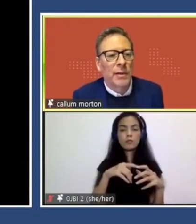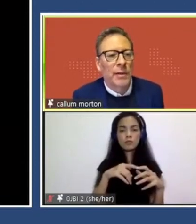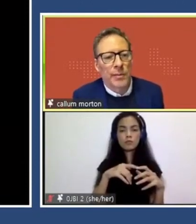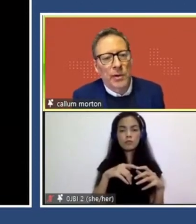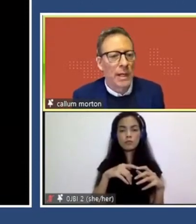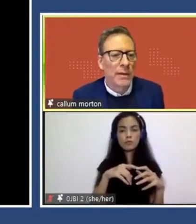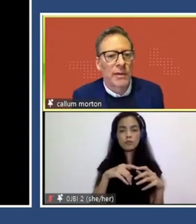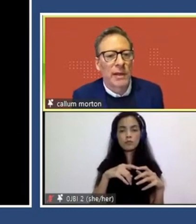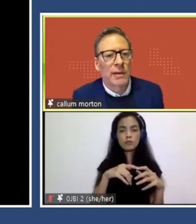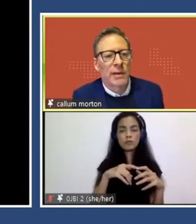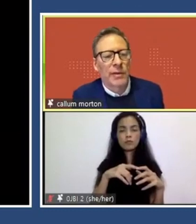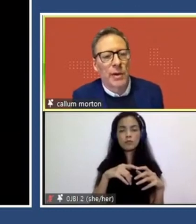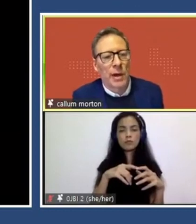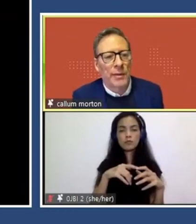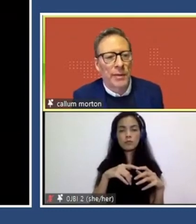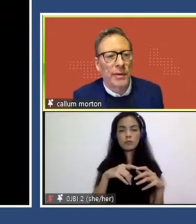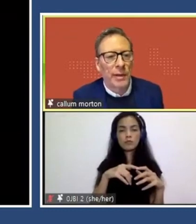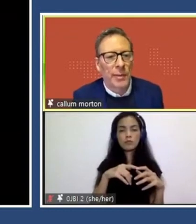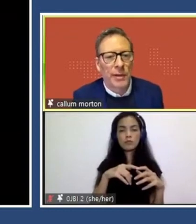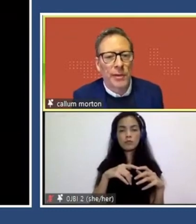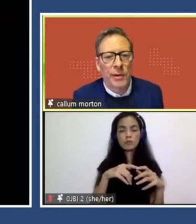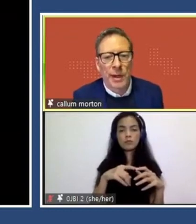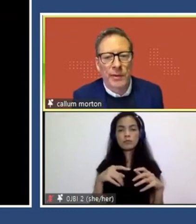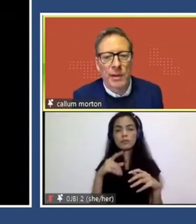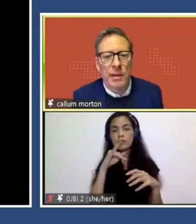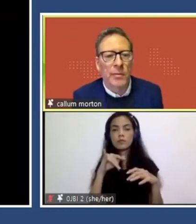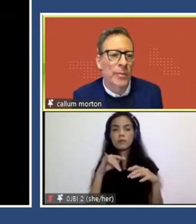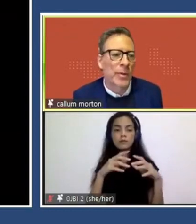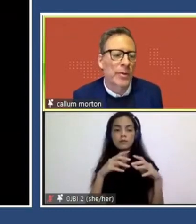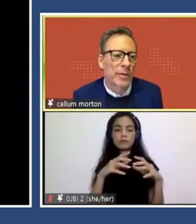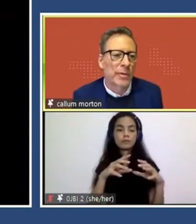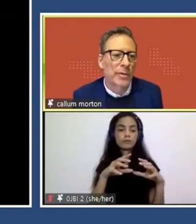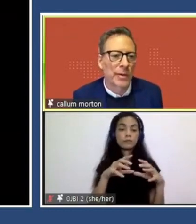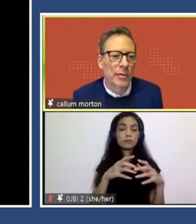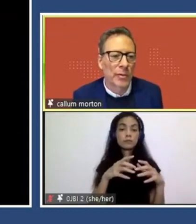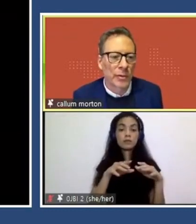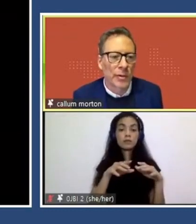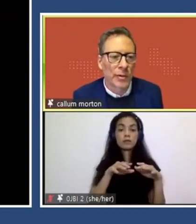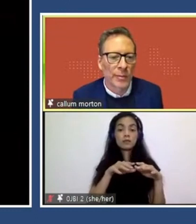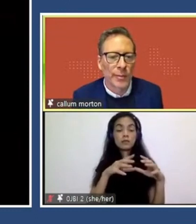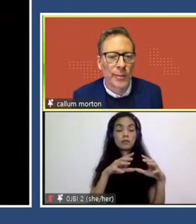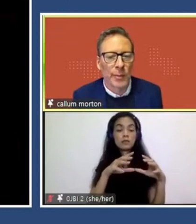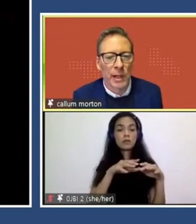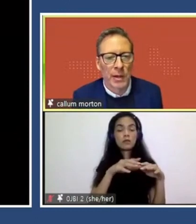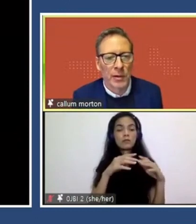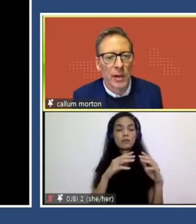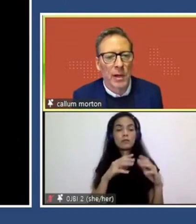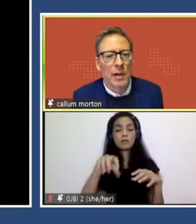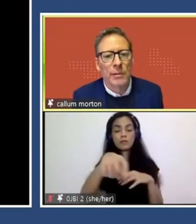grid. So Docklands extended the third, uh, the city by a third in about 10 years. was most extraordinary sort of